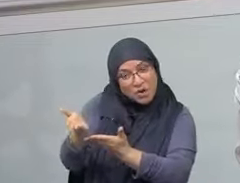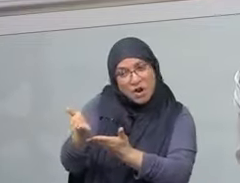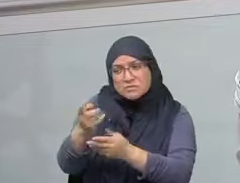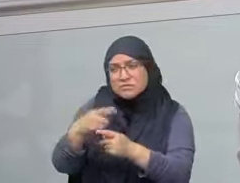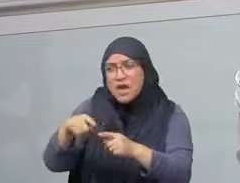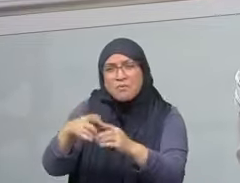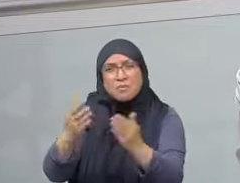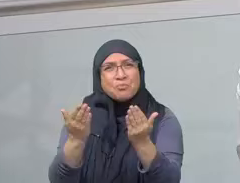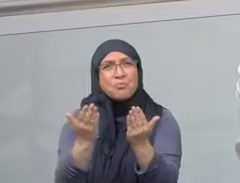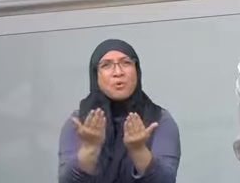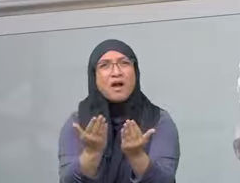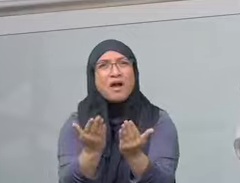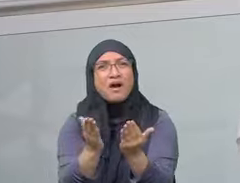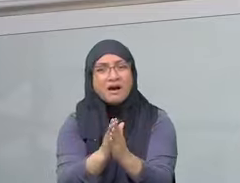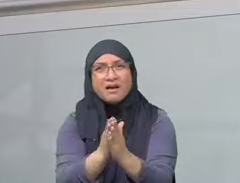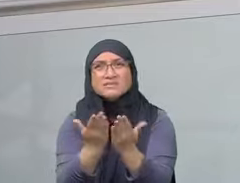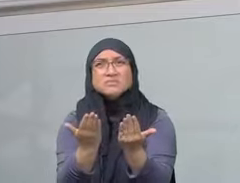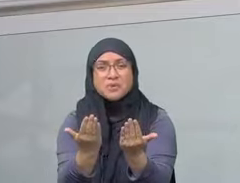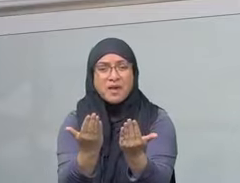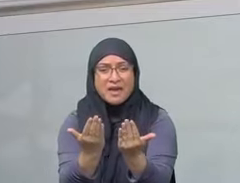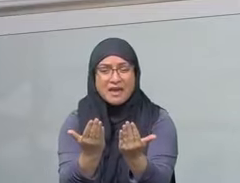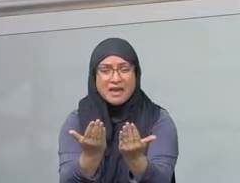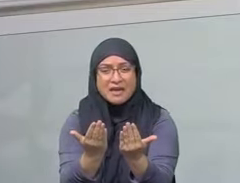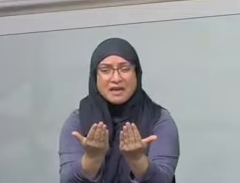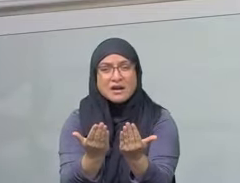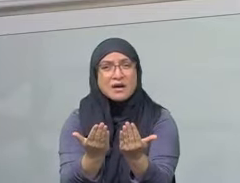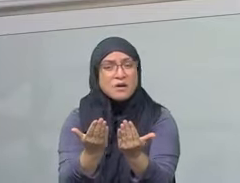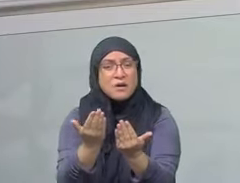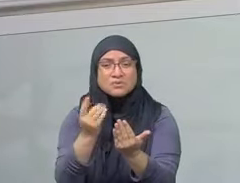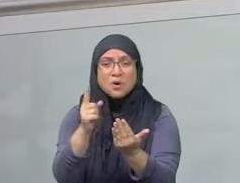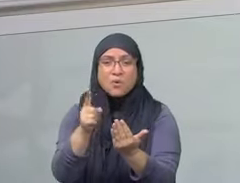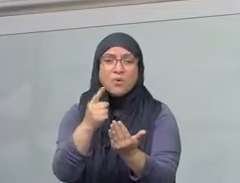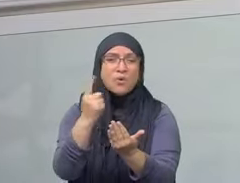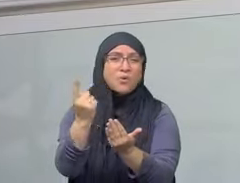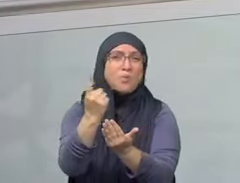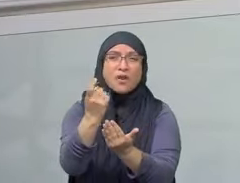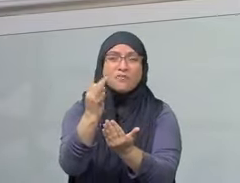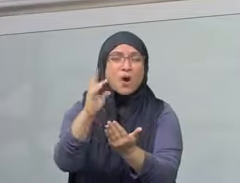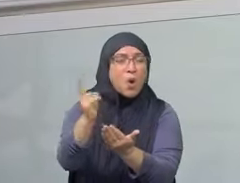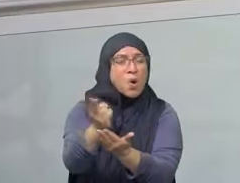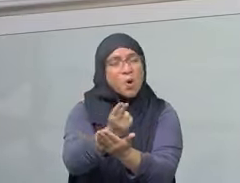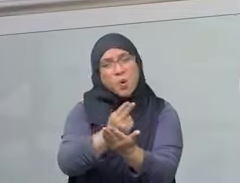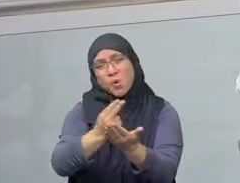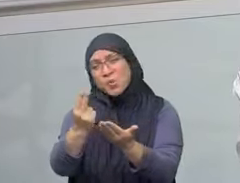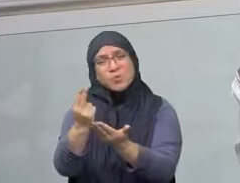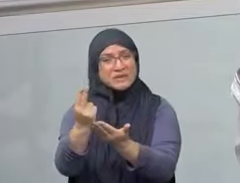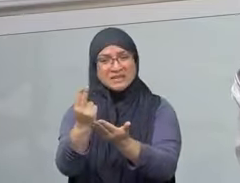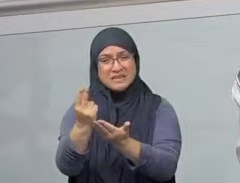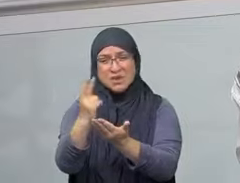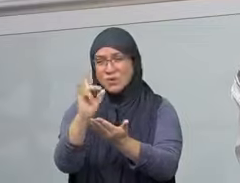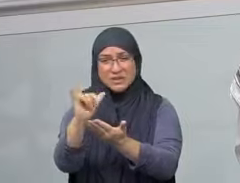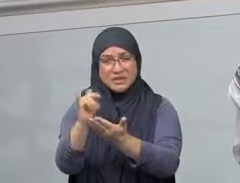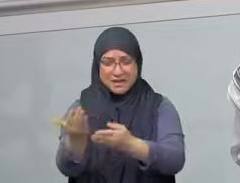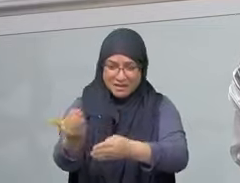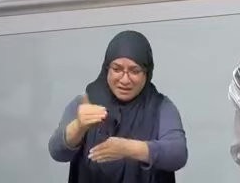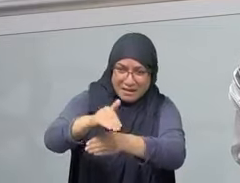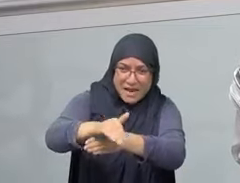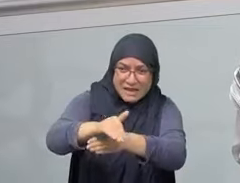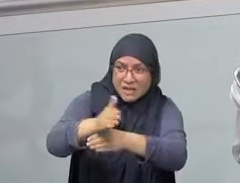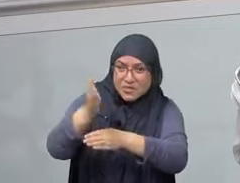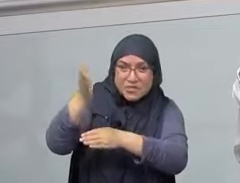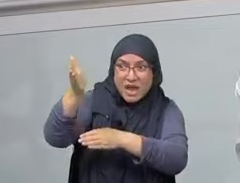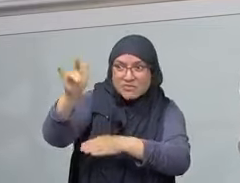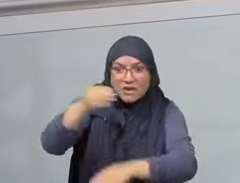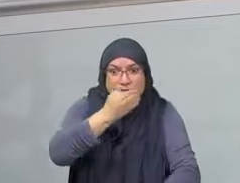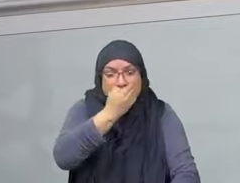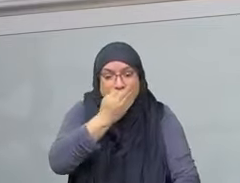children should wake up and get to celebrate with their parents. Instead, in Gaza, they woke up or they didn't wake up